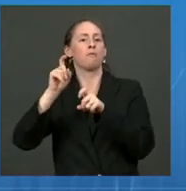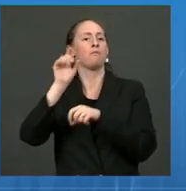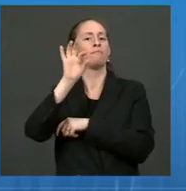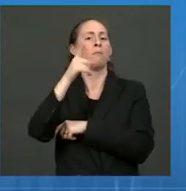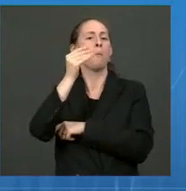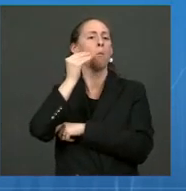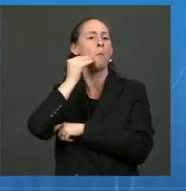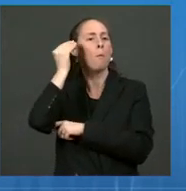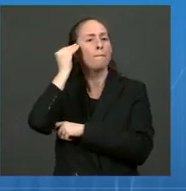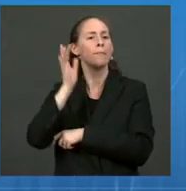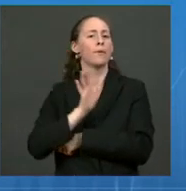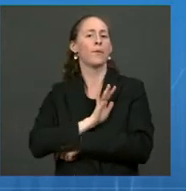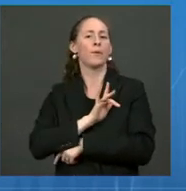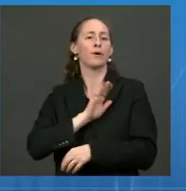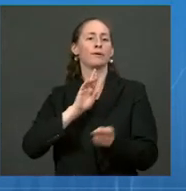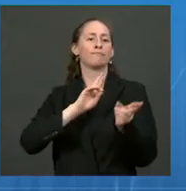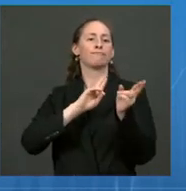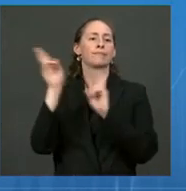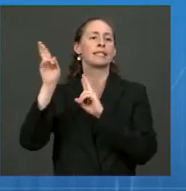and reducing prices.